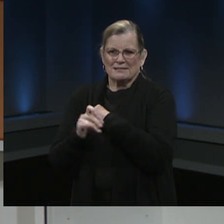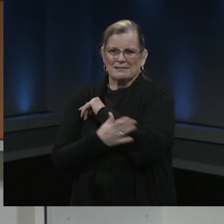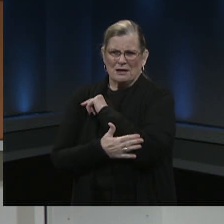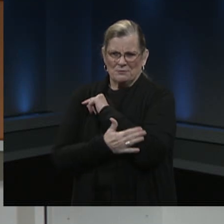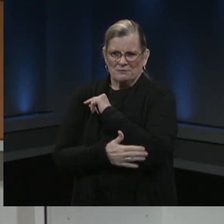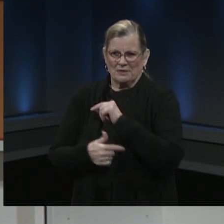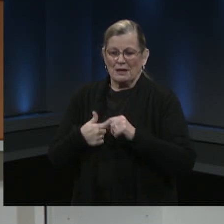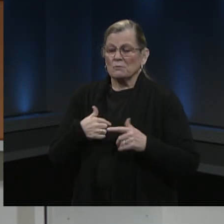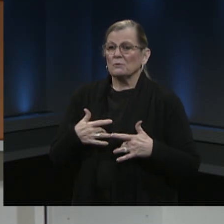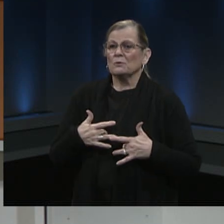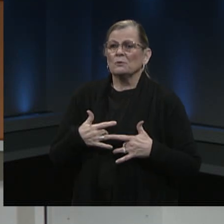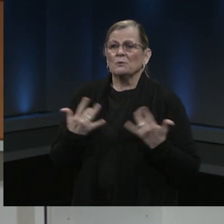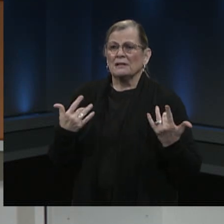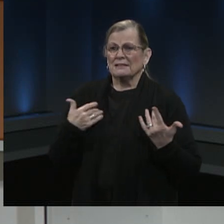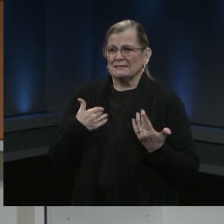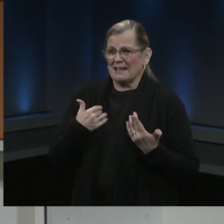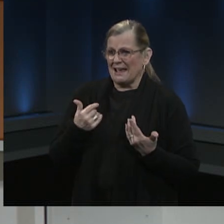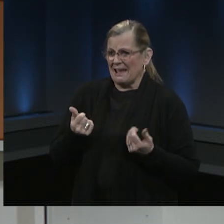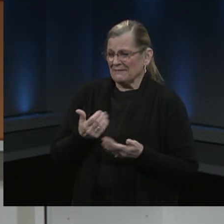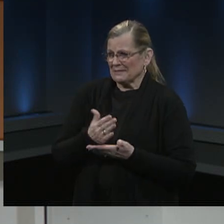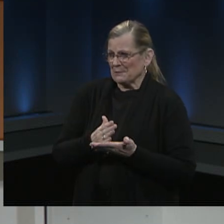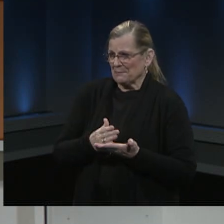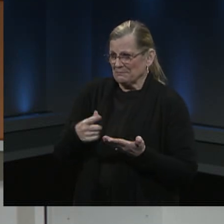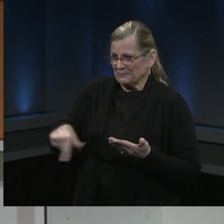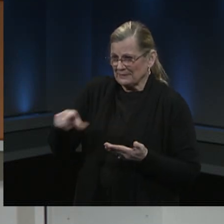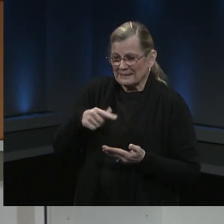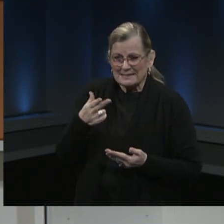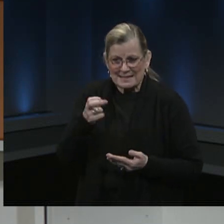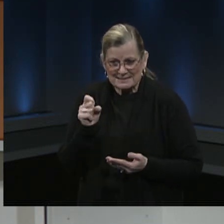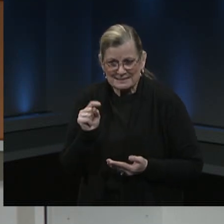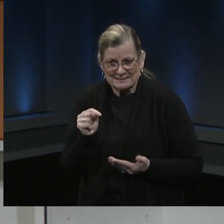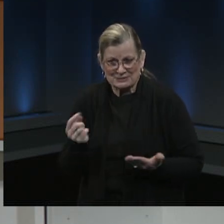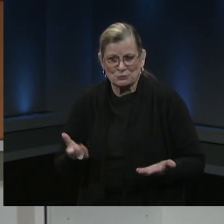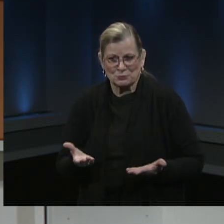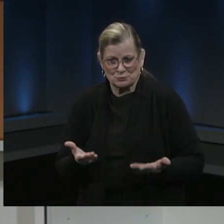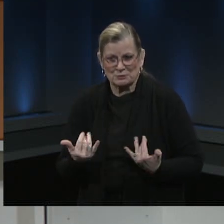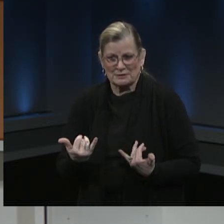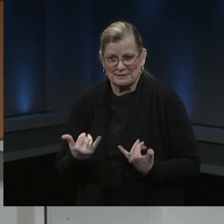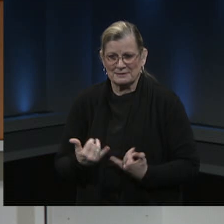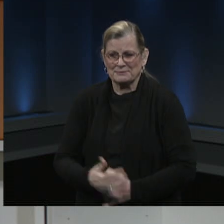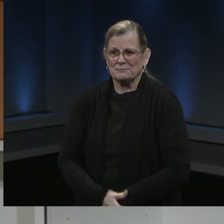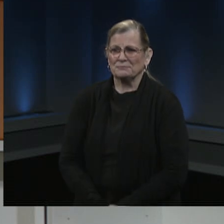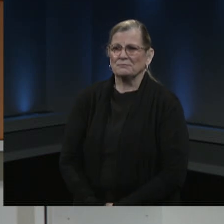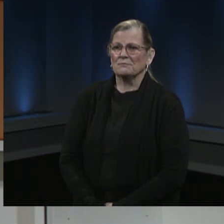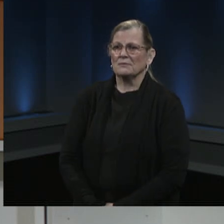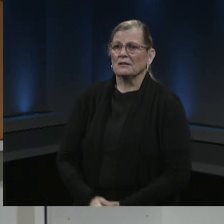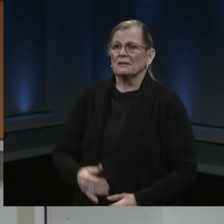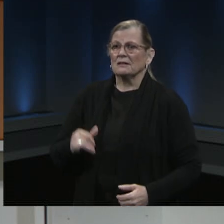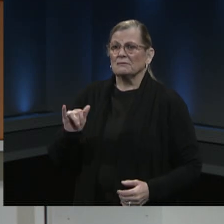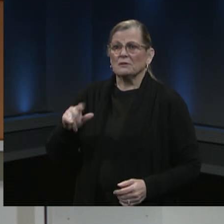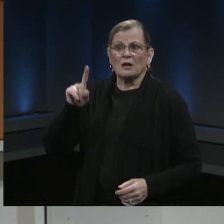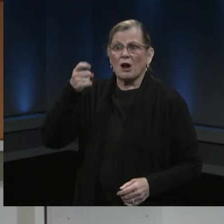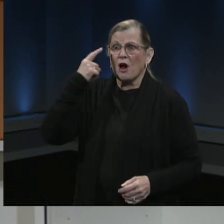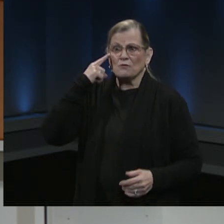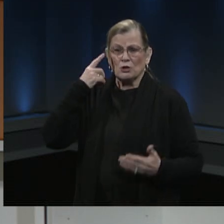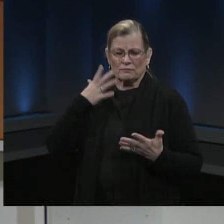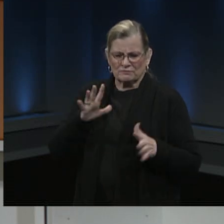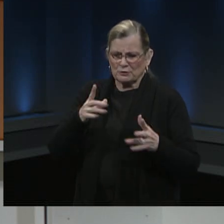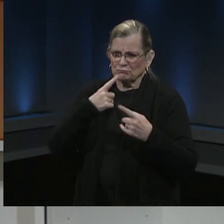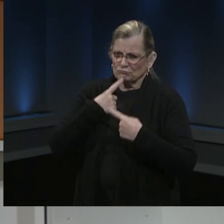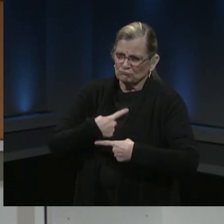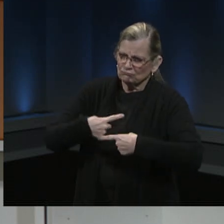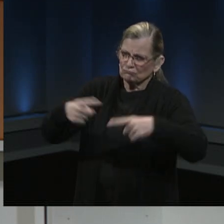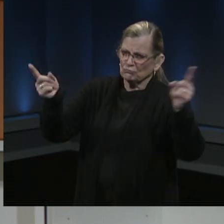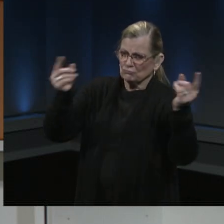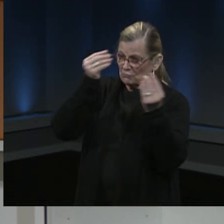I'll be introducing shortly and thank you for tuning in. Today the governor also shared more information about his goal to